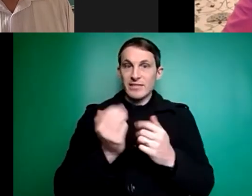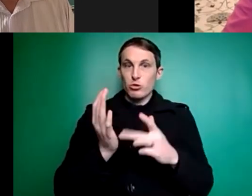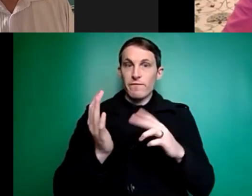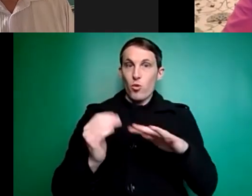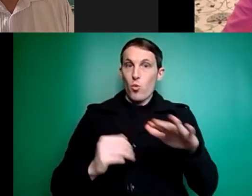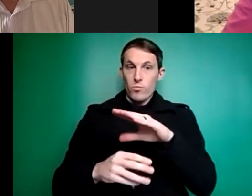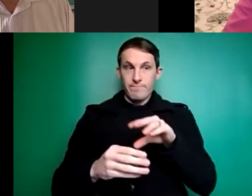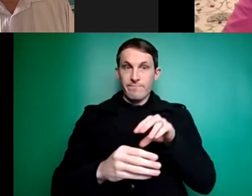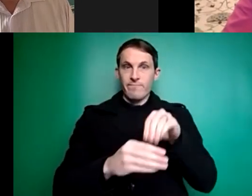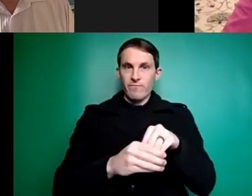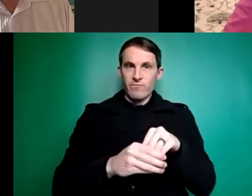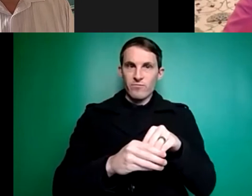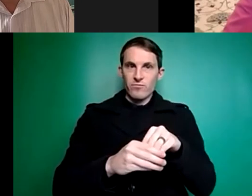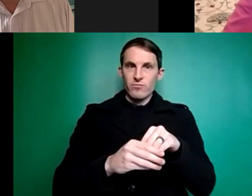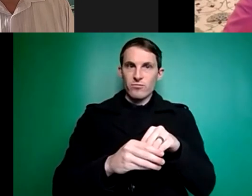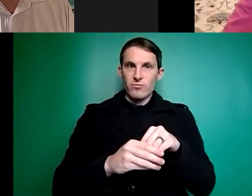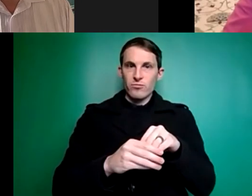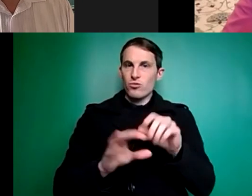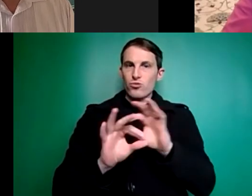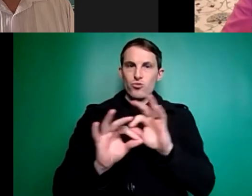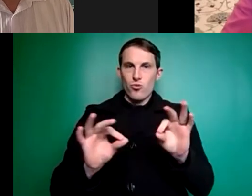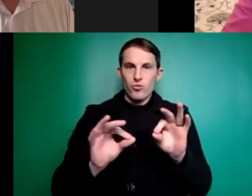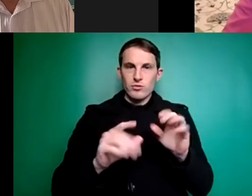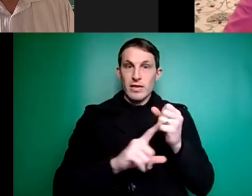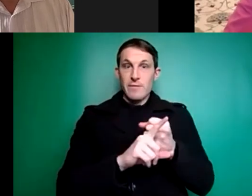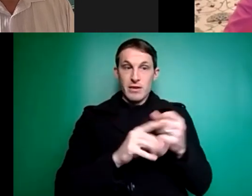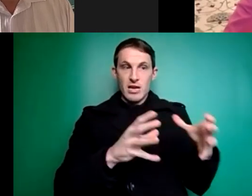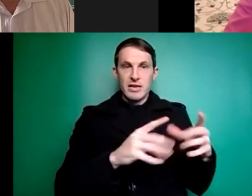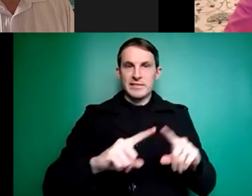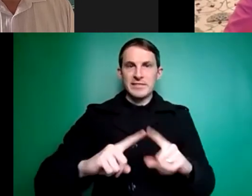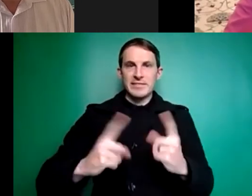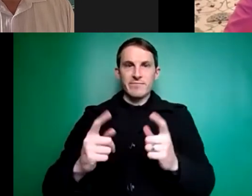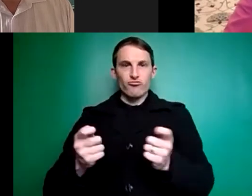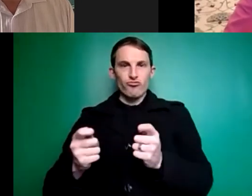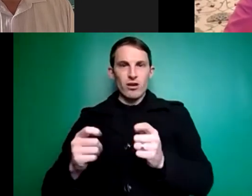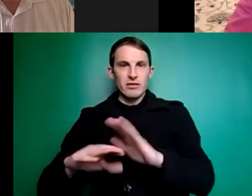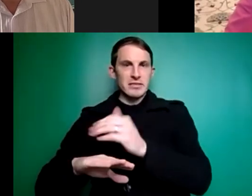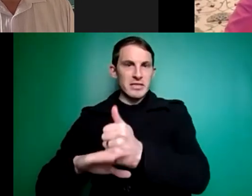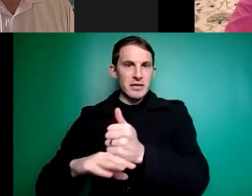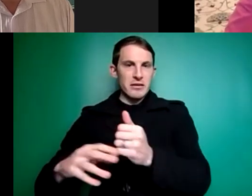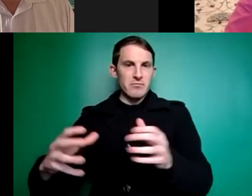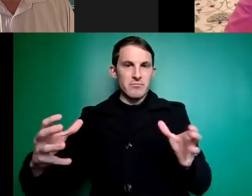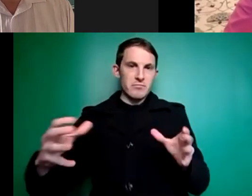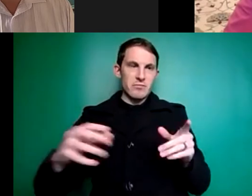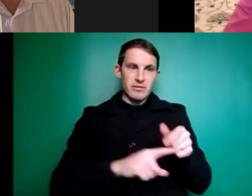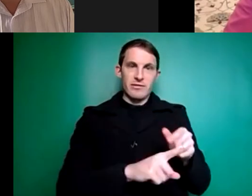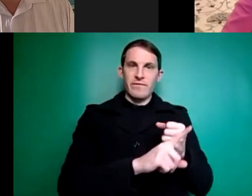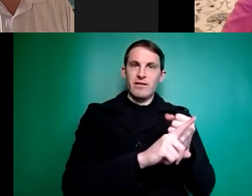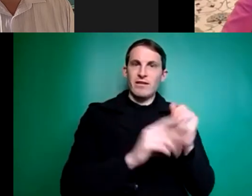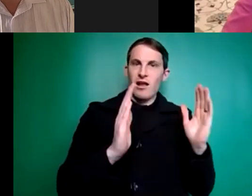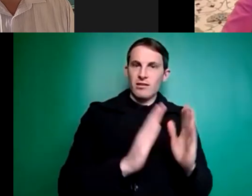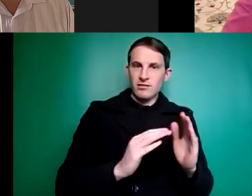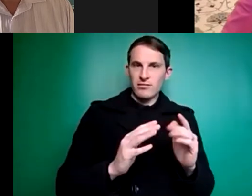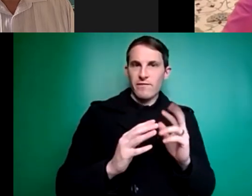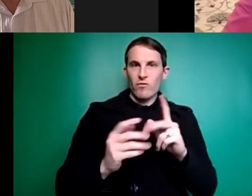um diluting the campaign by trying to um run that argument on change to the to the NDIS Lauren may want to